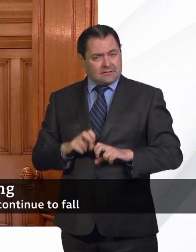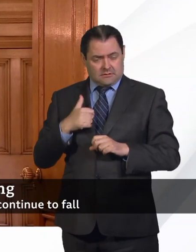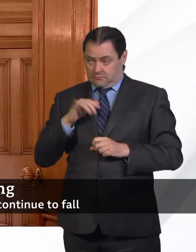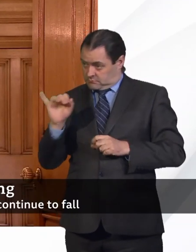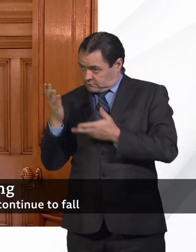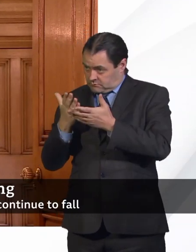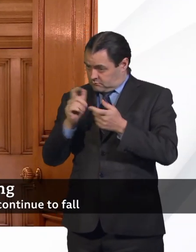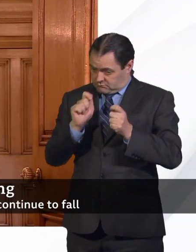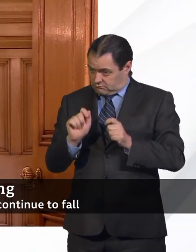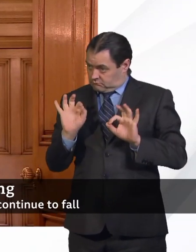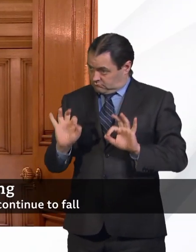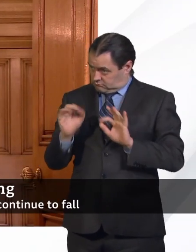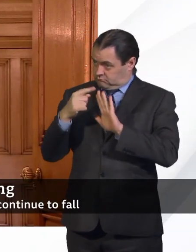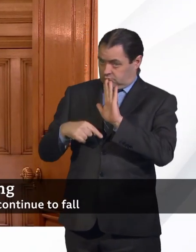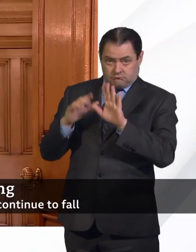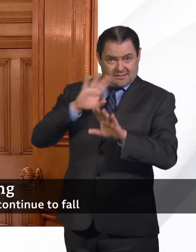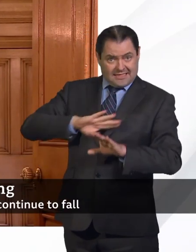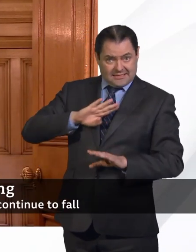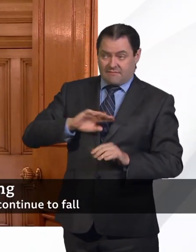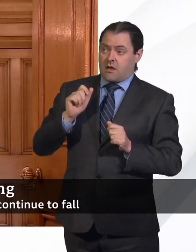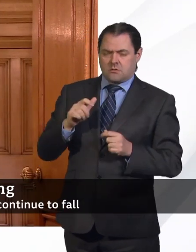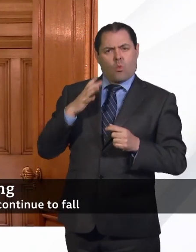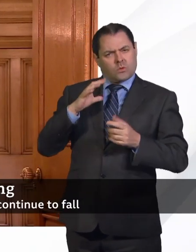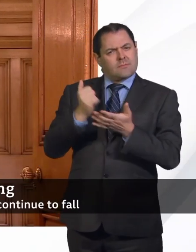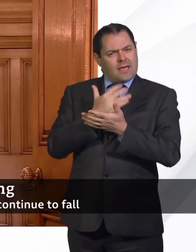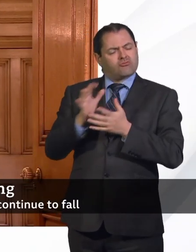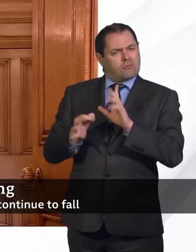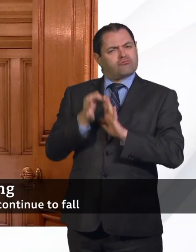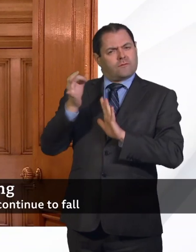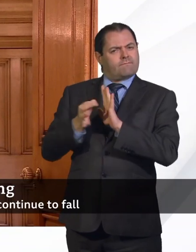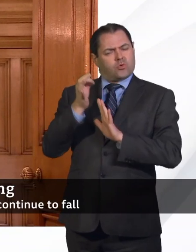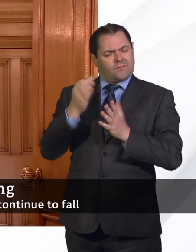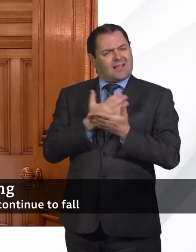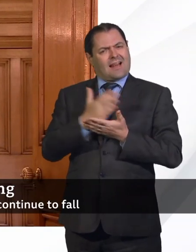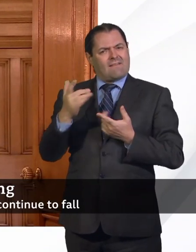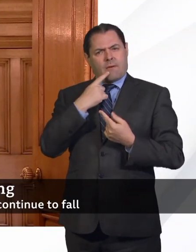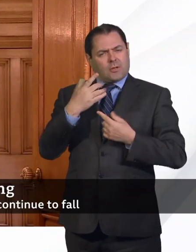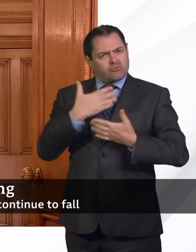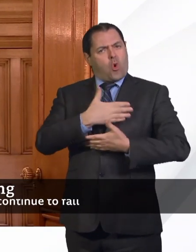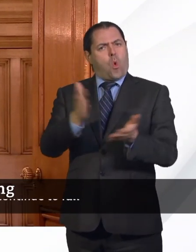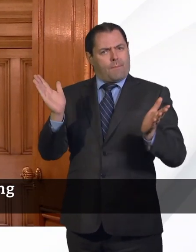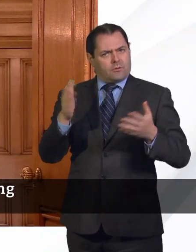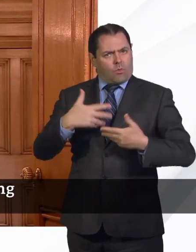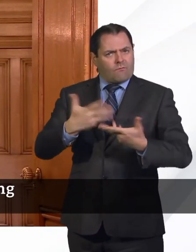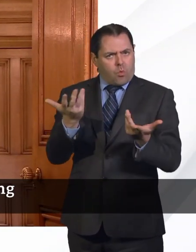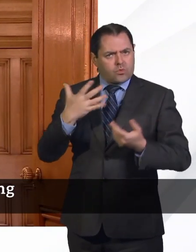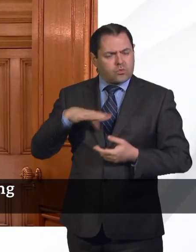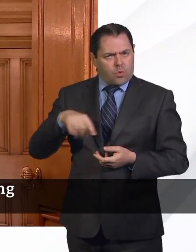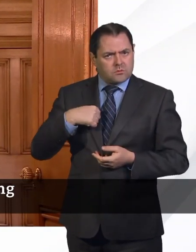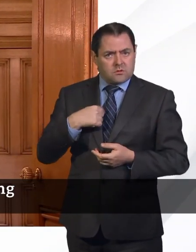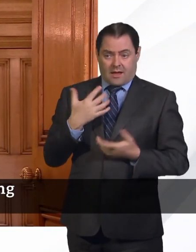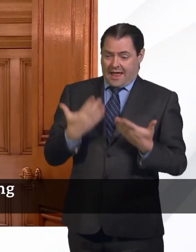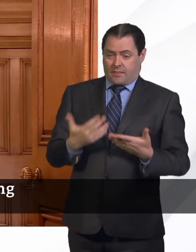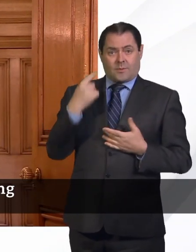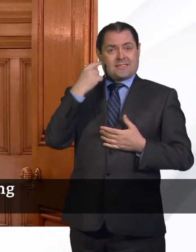sure that these statistics are constantly improved. But the way that we present them is the simplest